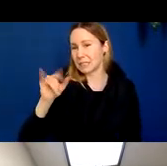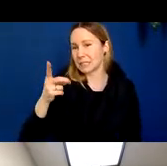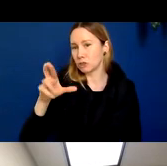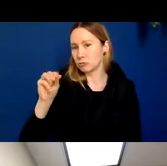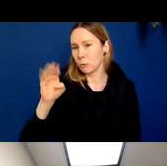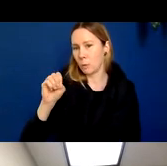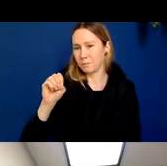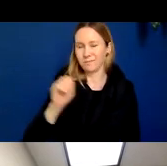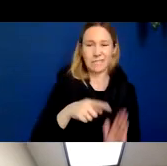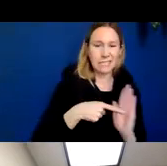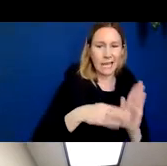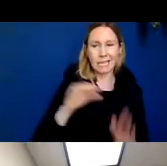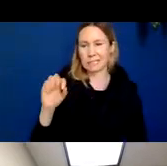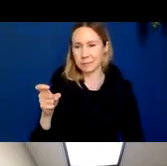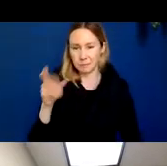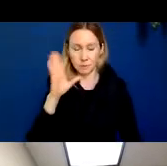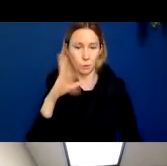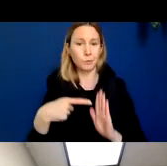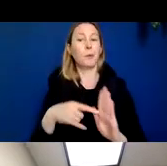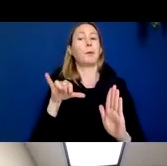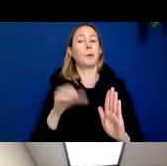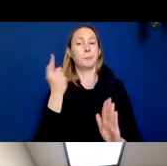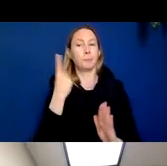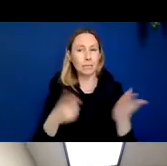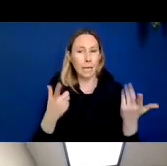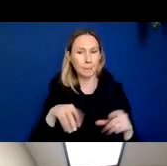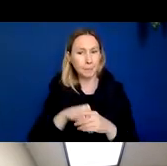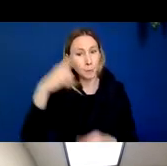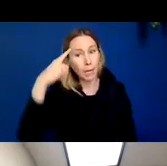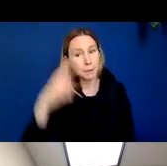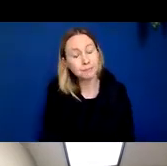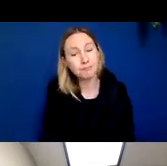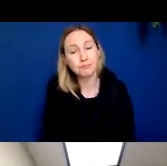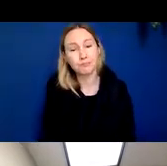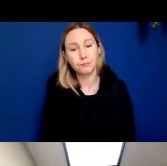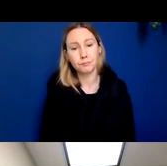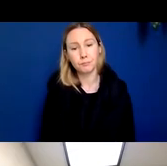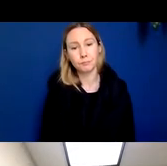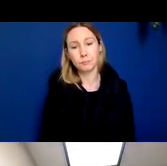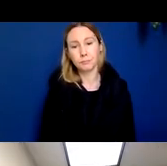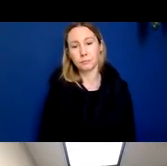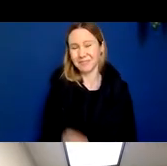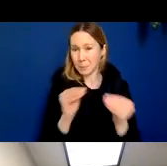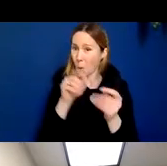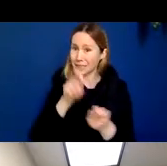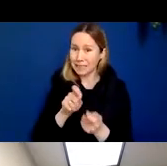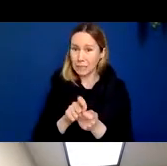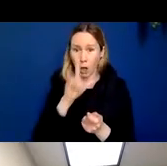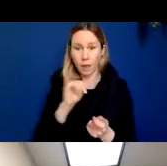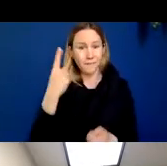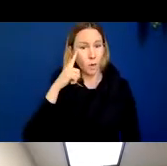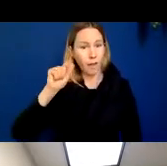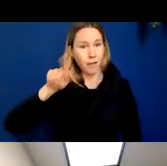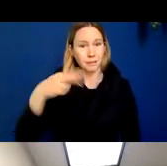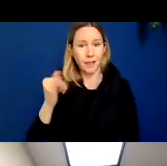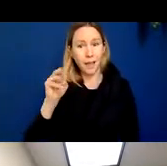the fact that there's something going on in the brain. If we want to create a more detailed map of what this looks like for Alzheimer's